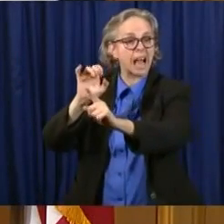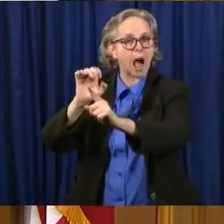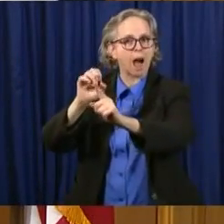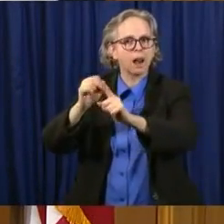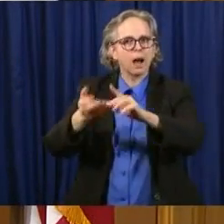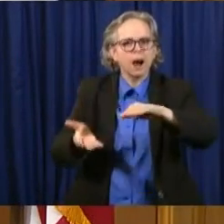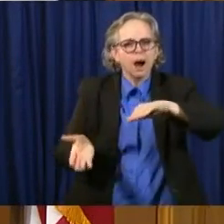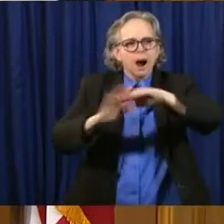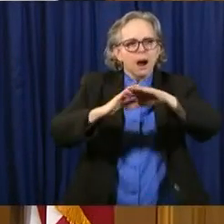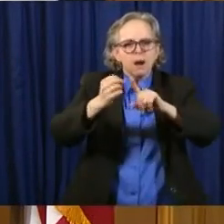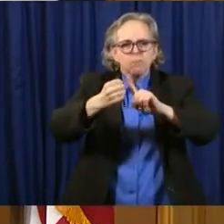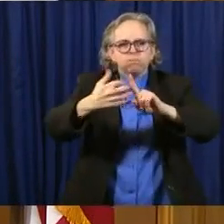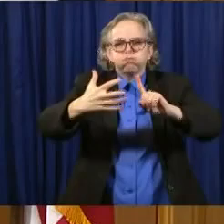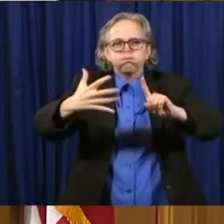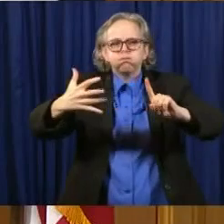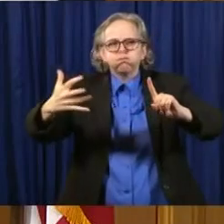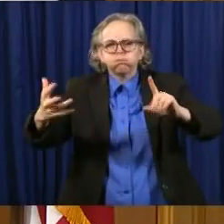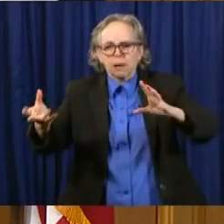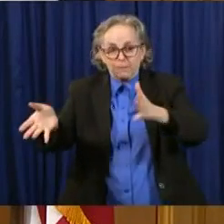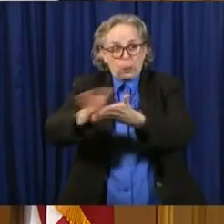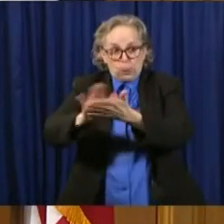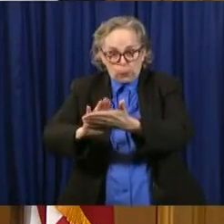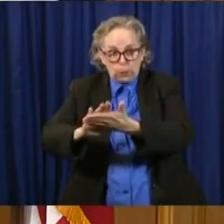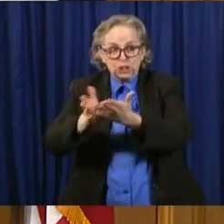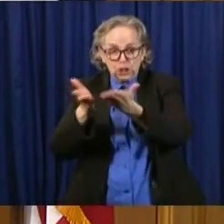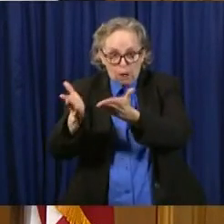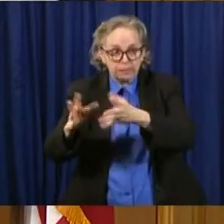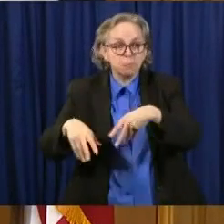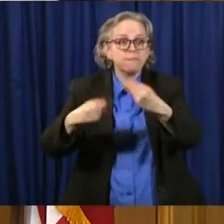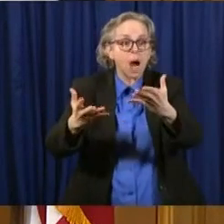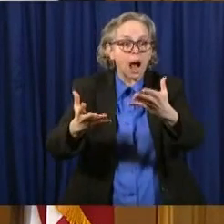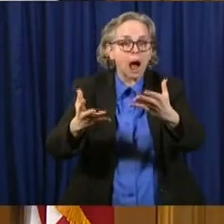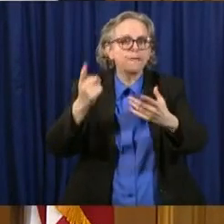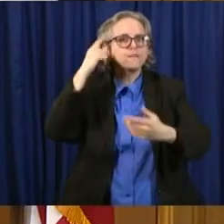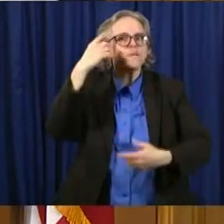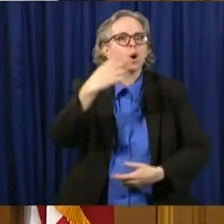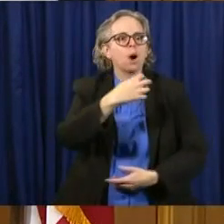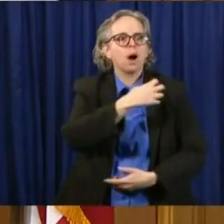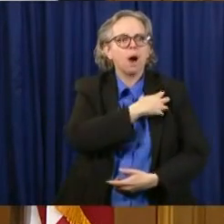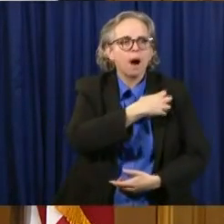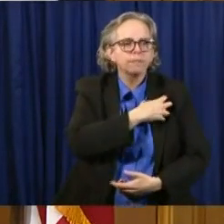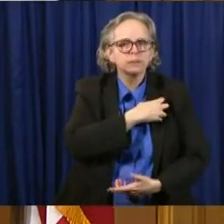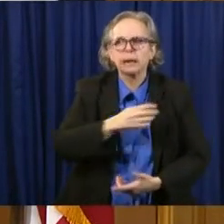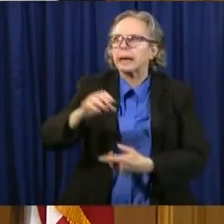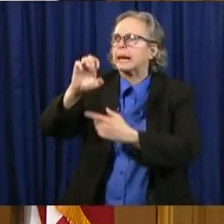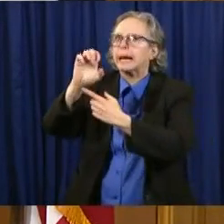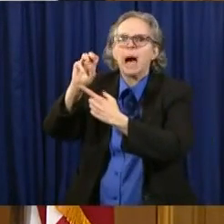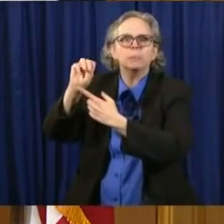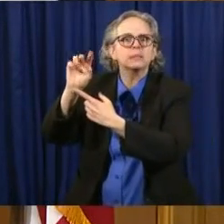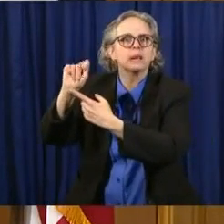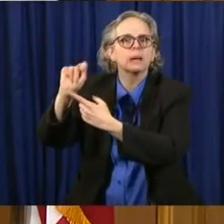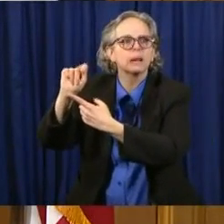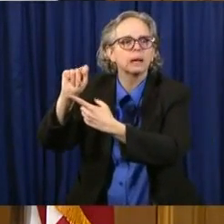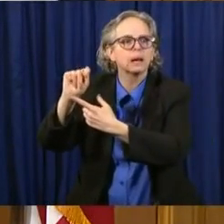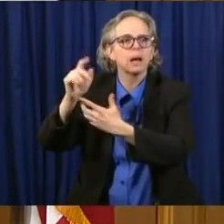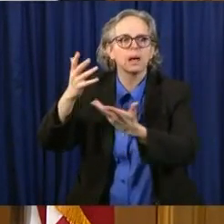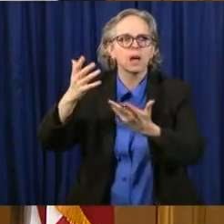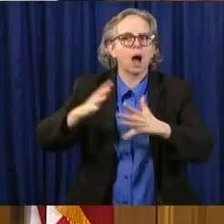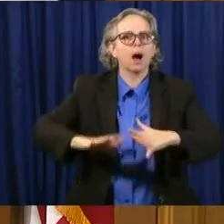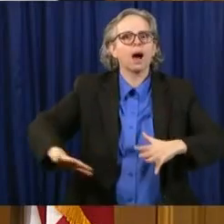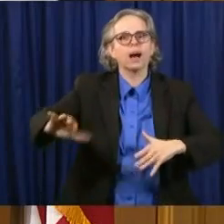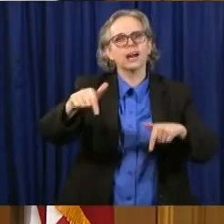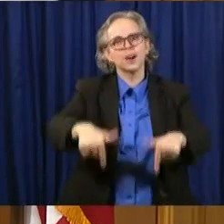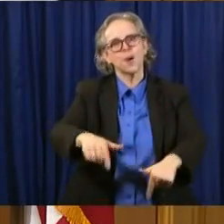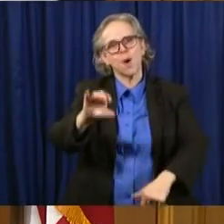services to law enforcement agencies and EMS providers across the state of Ohio. Our Ohio